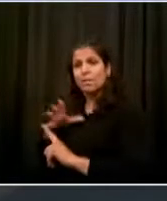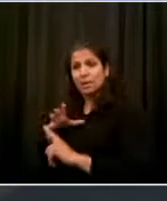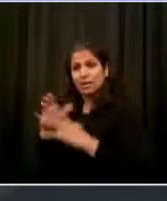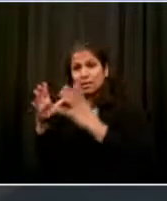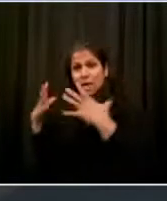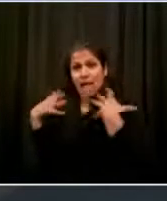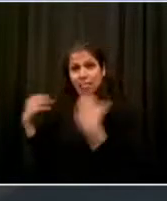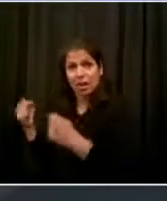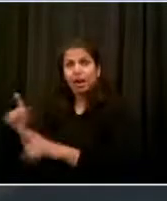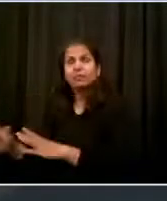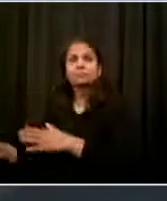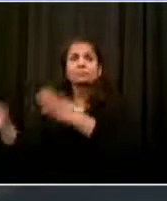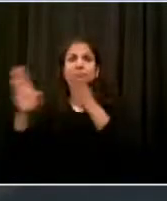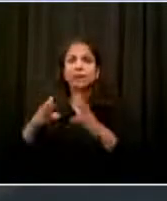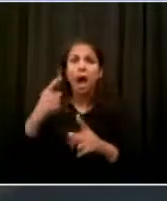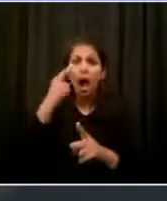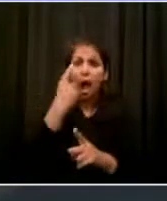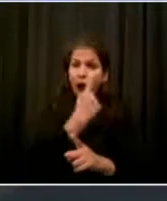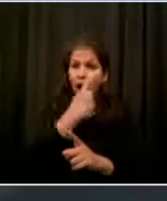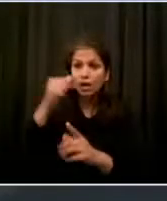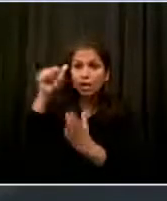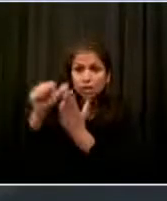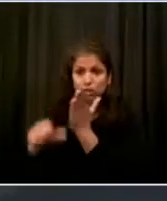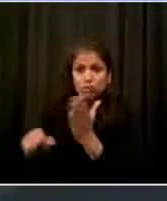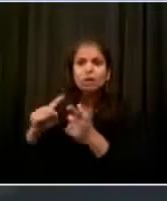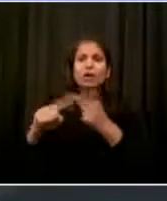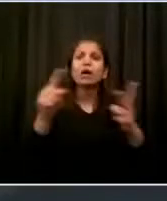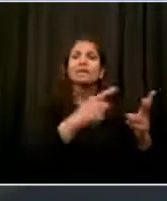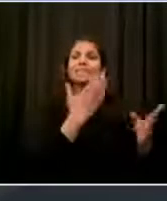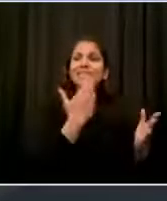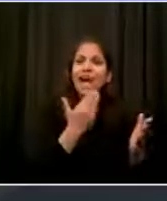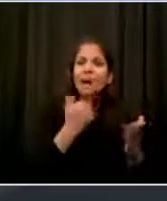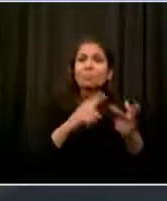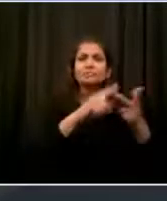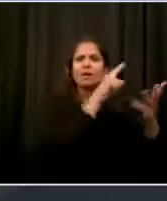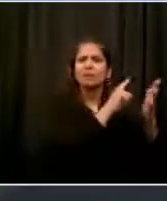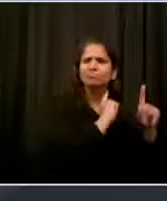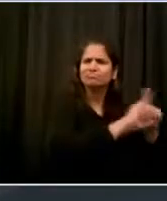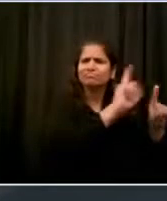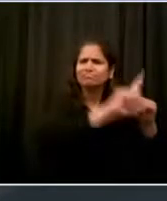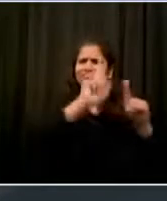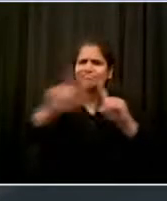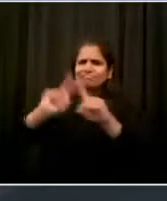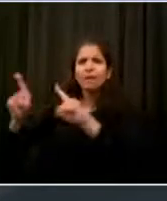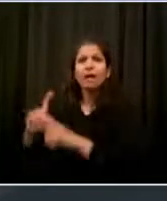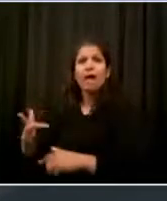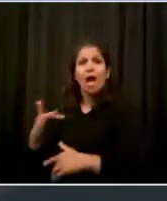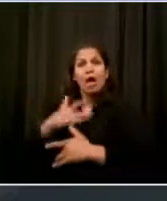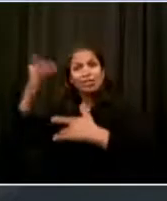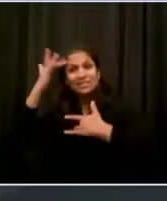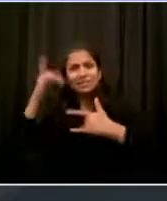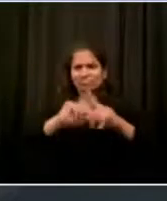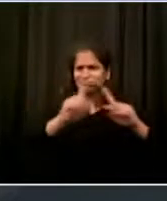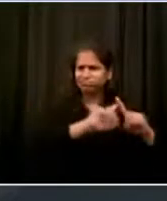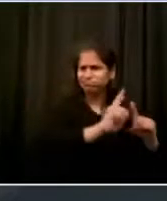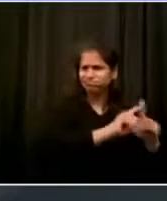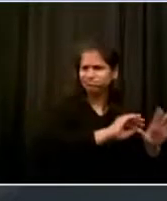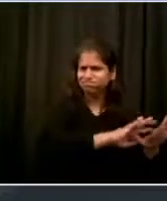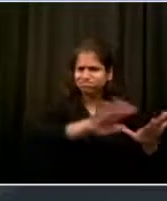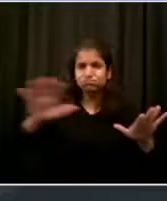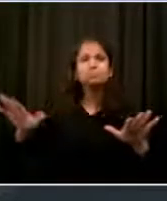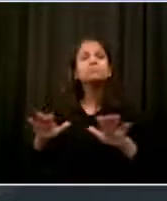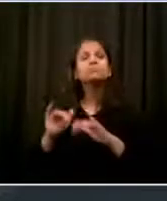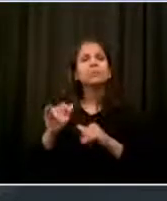more than they could pay. That is a foundation but where we need to go much farther is in the area of mental health because we have